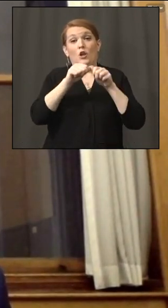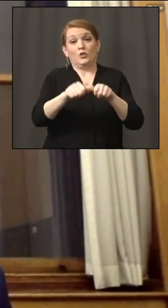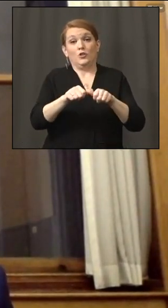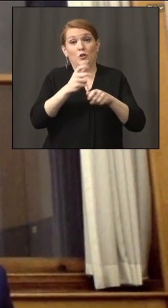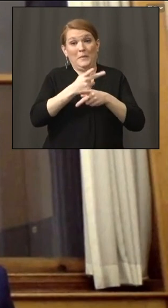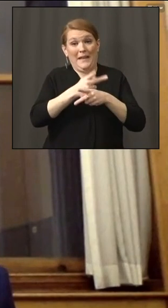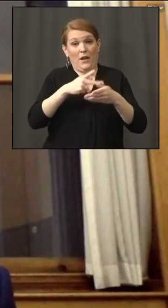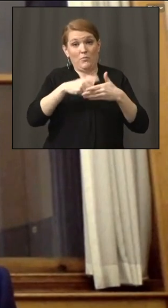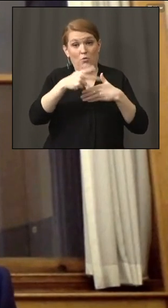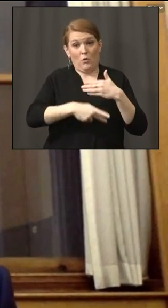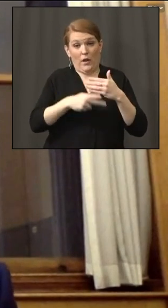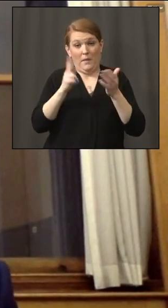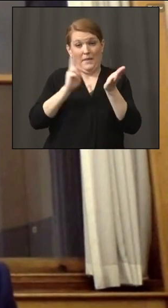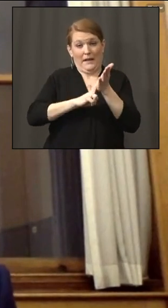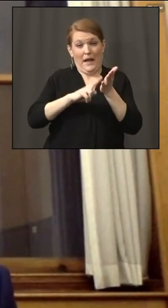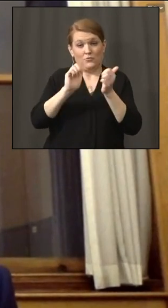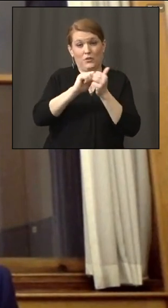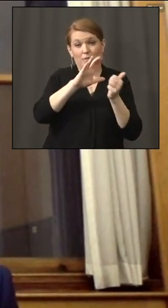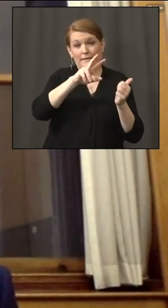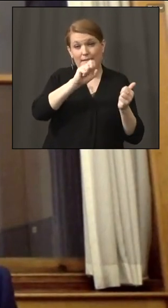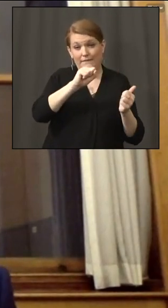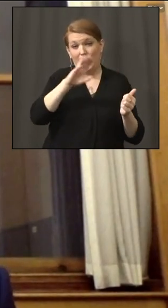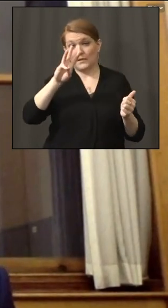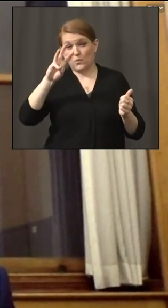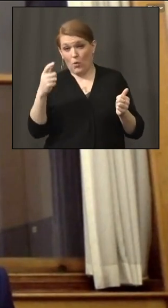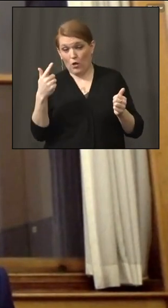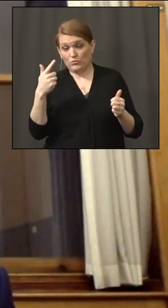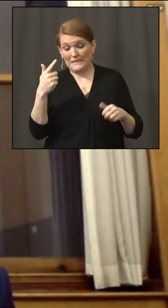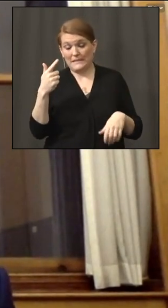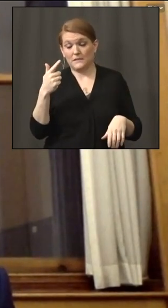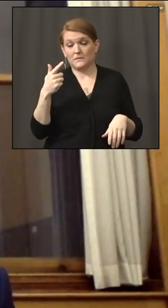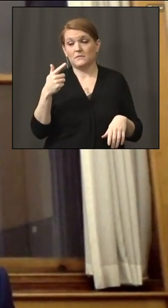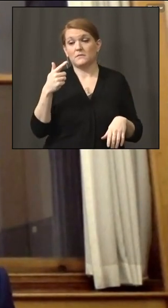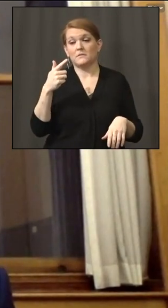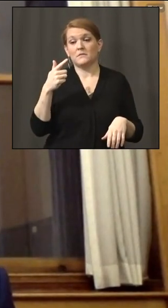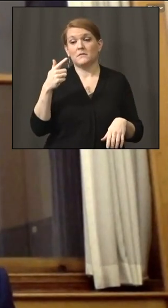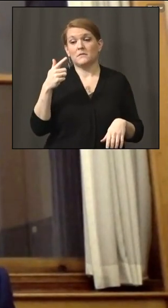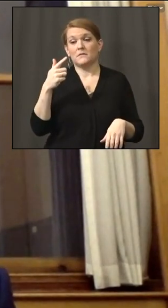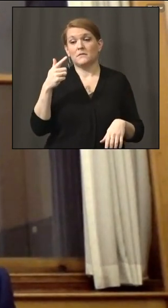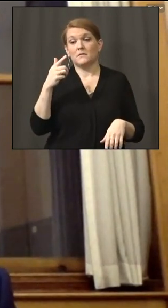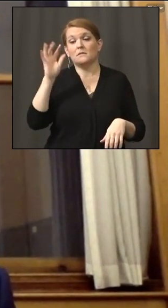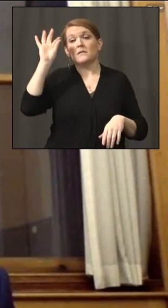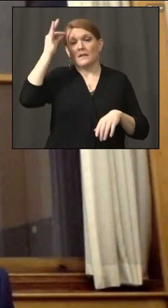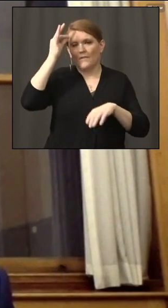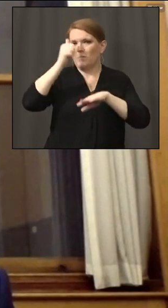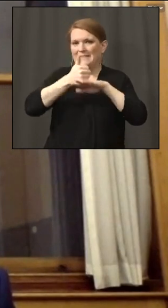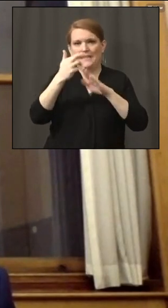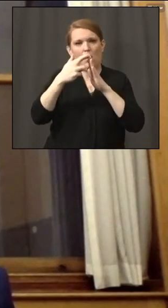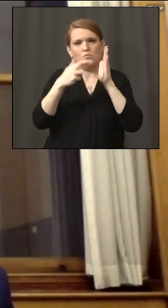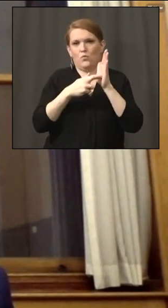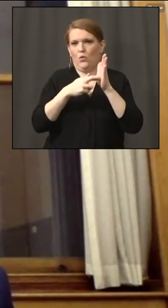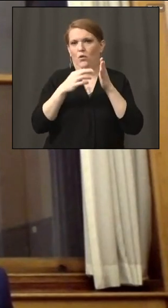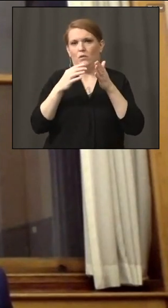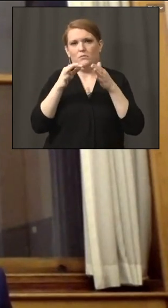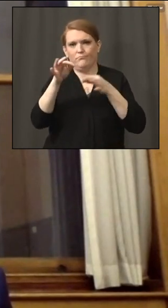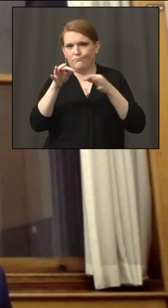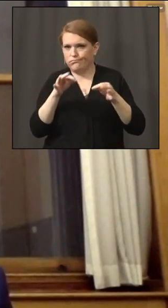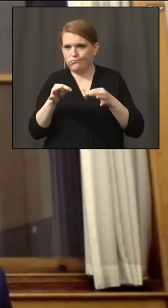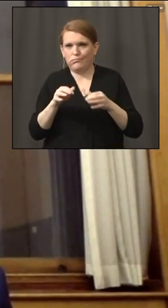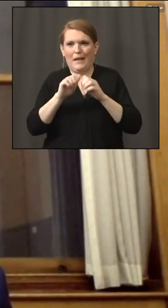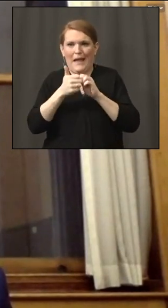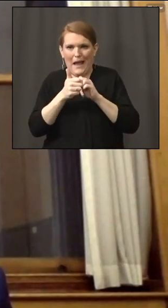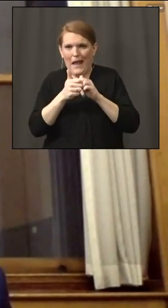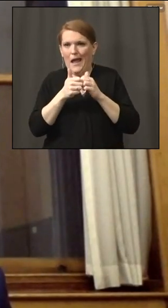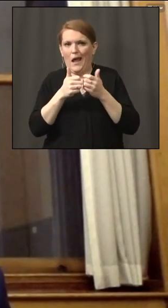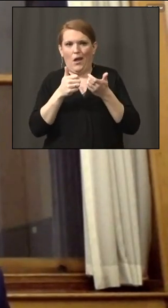Walgreens, the federal government has set guidelines for how many doses we have to set aside